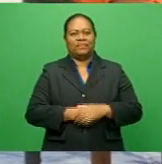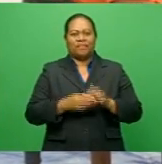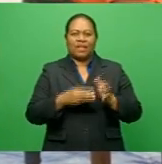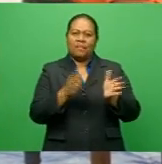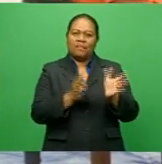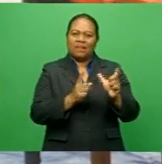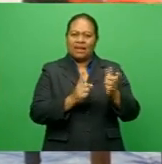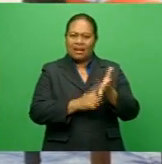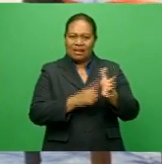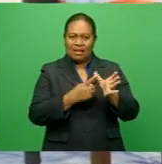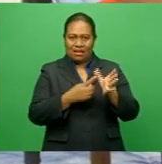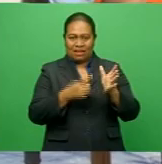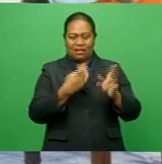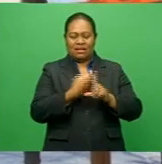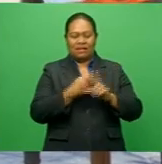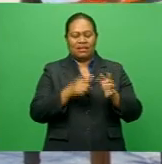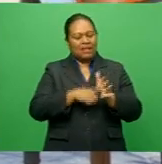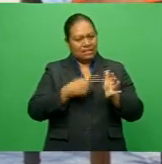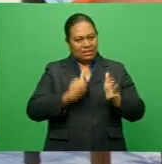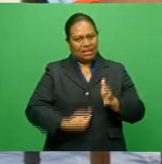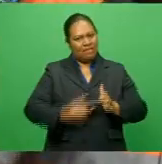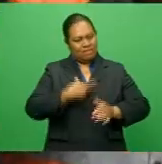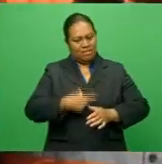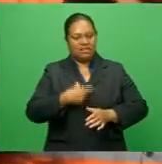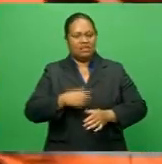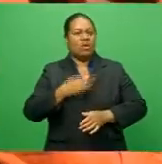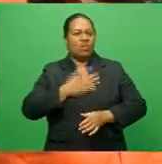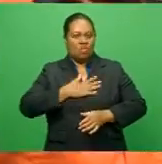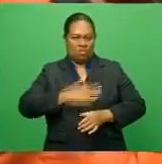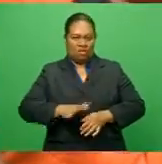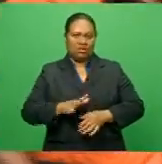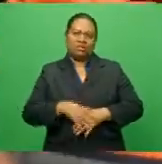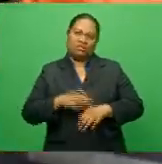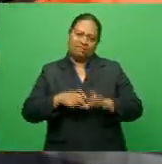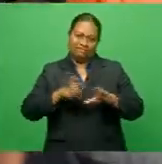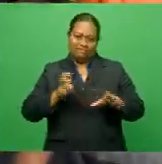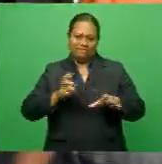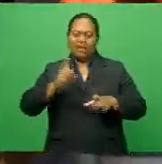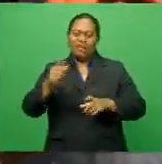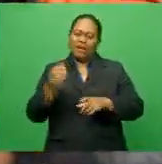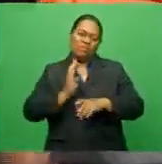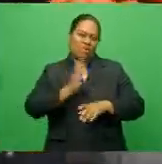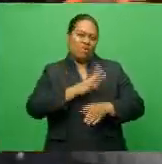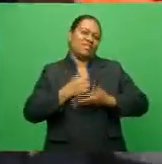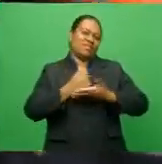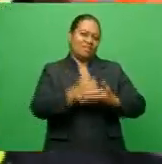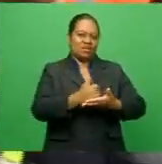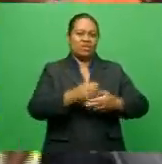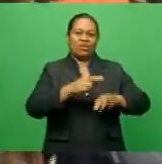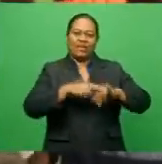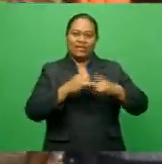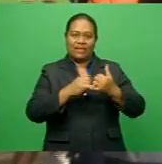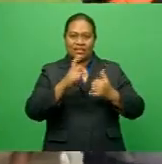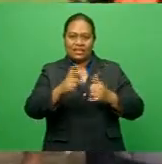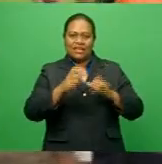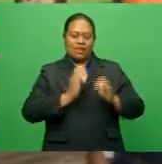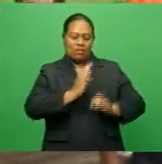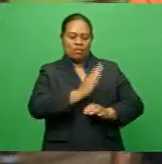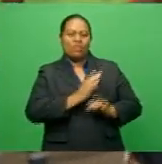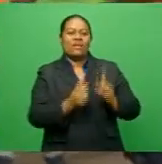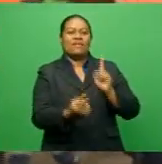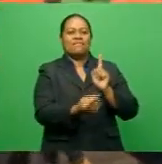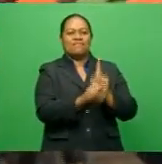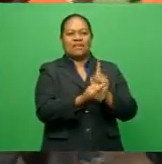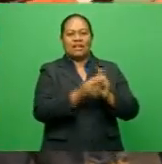Clark's decision is purely personal and is supported by the FSC Board. The FSC Board will meet on Friday, following which an